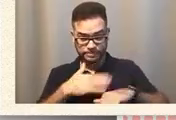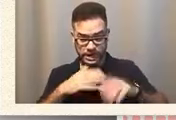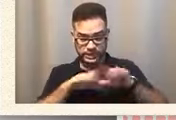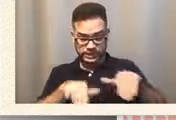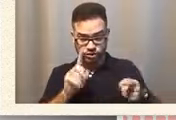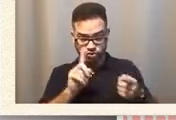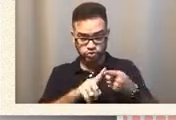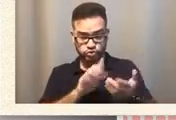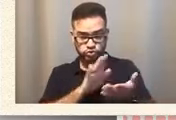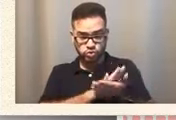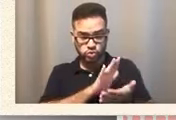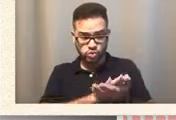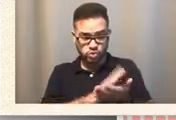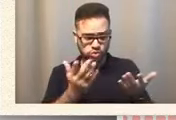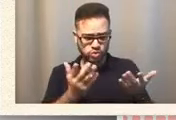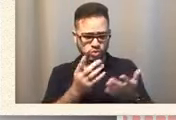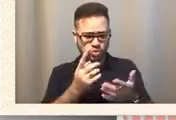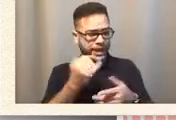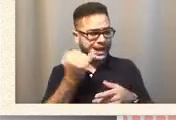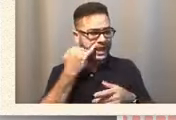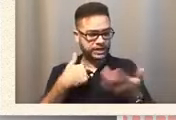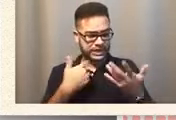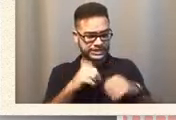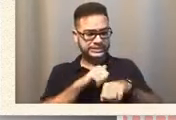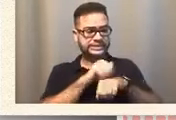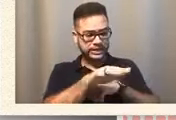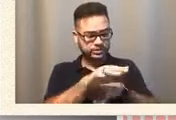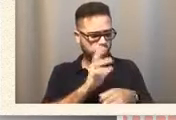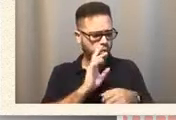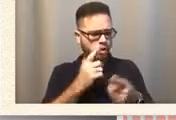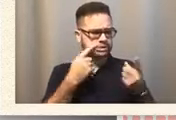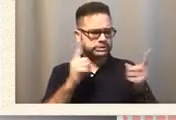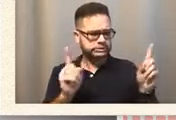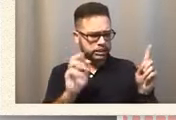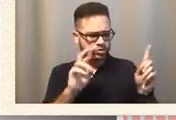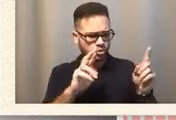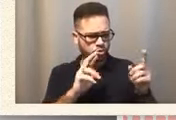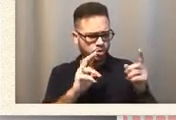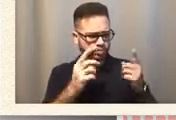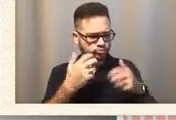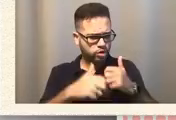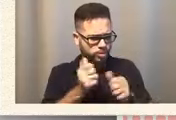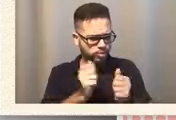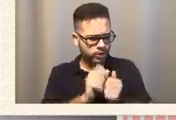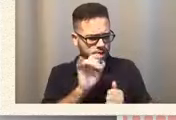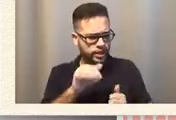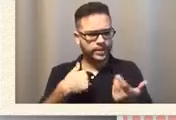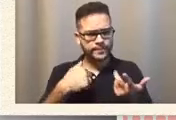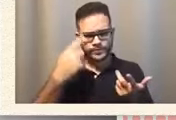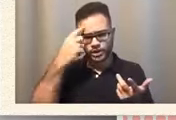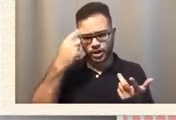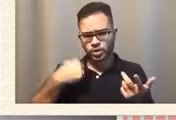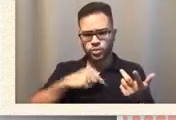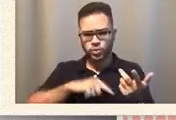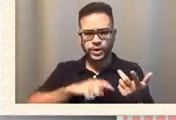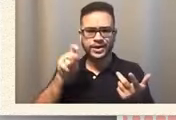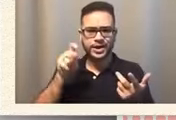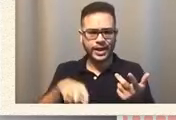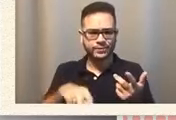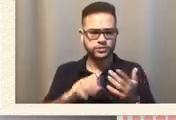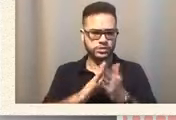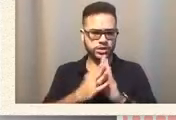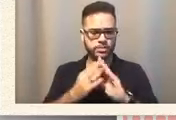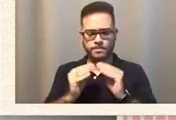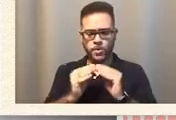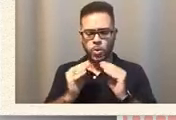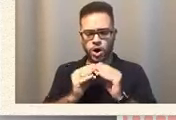going to be the ramifications or the success of that? And I think we will have to be more autonomous with